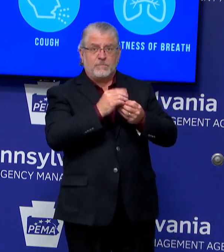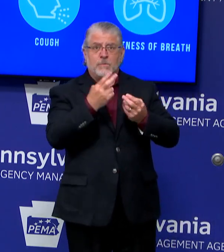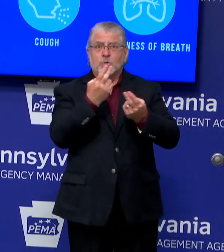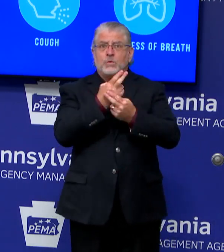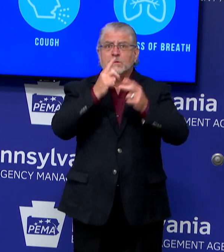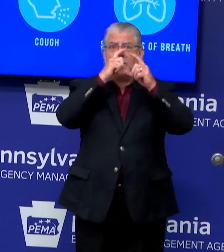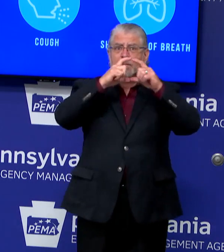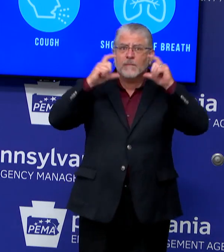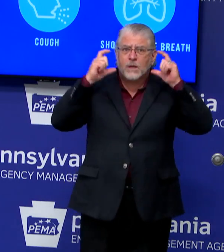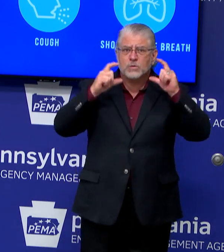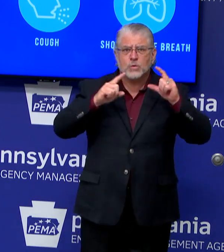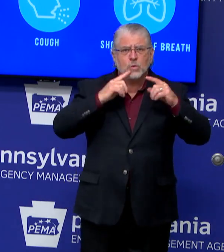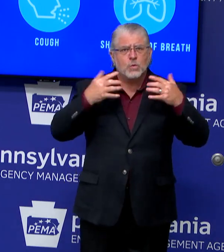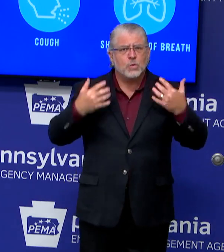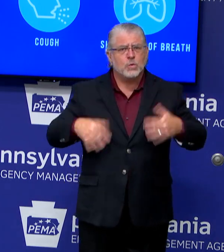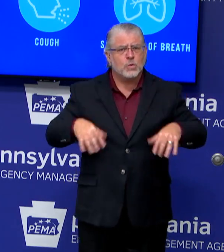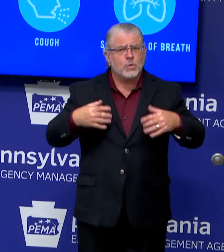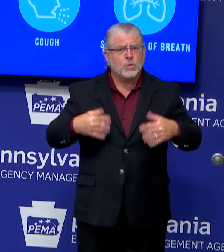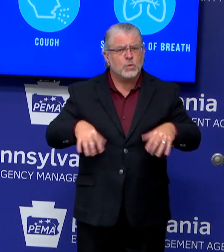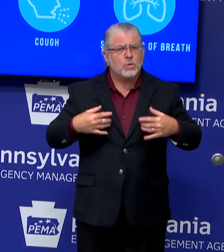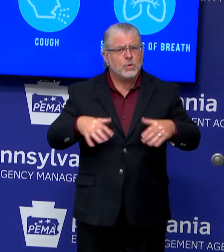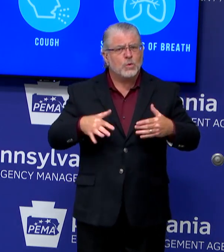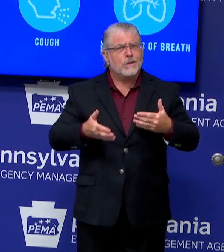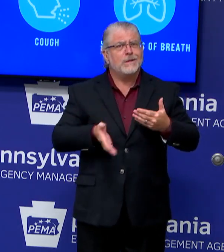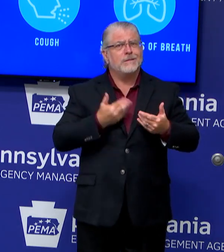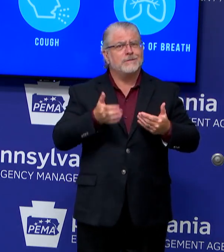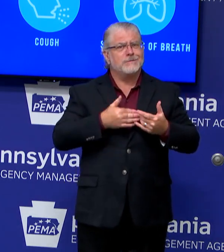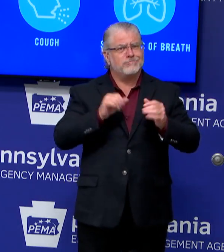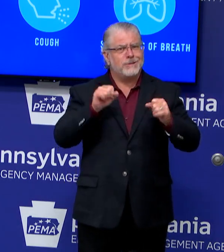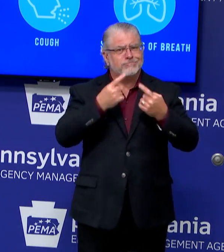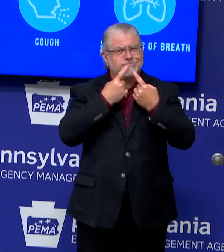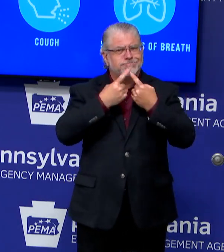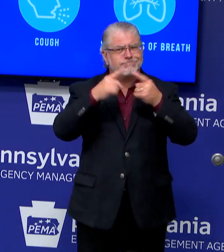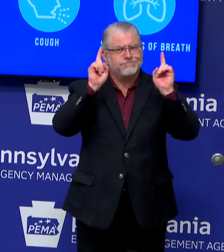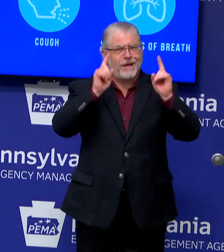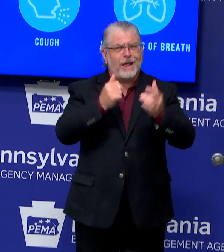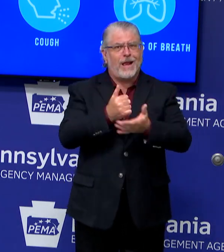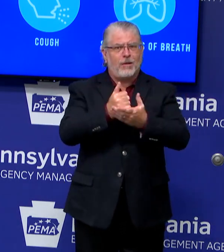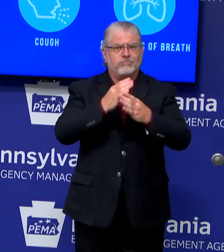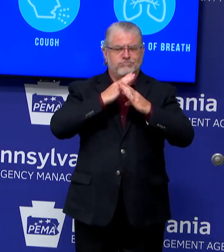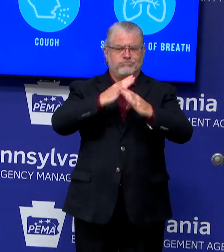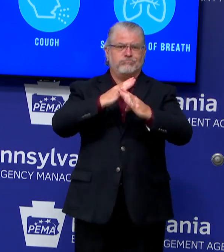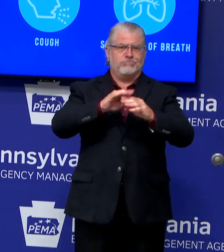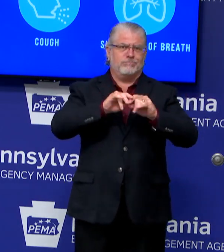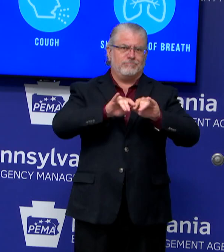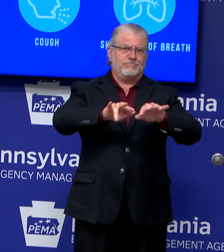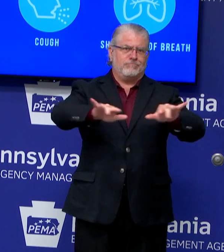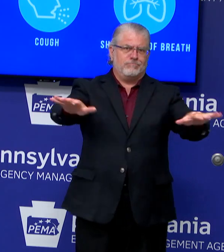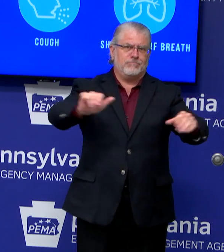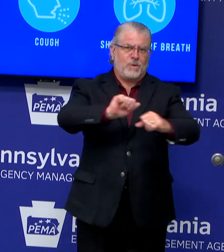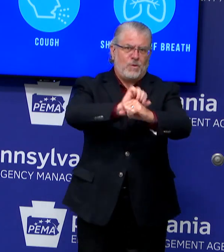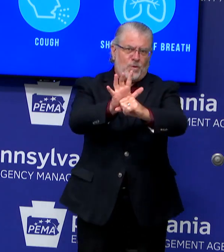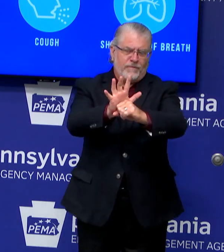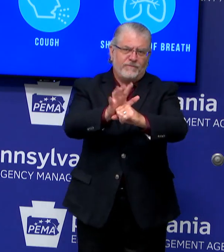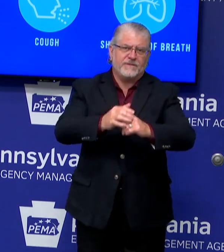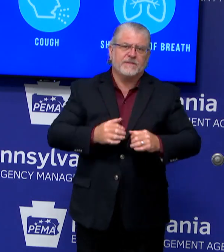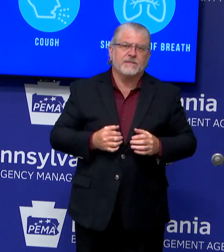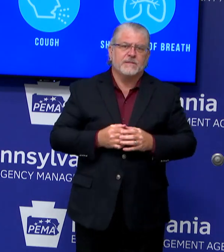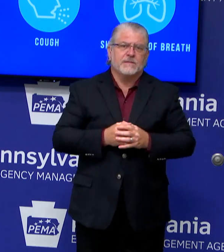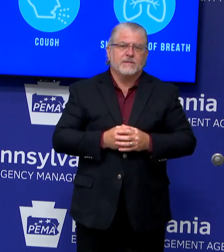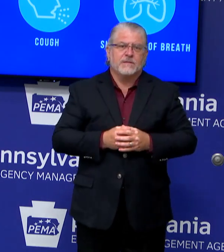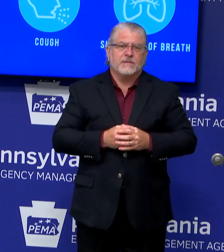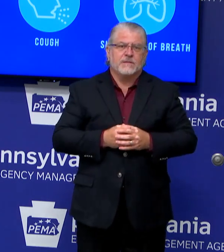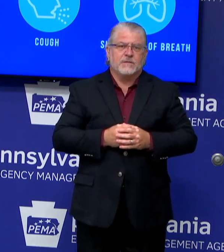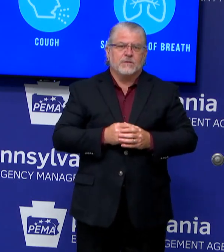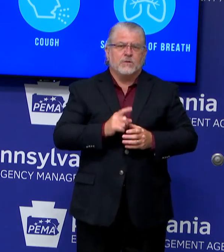easy but very effective way to help prevent the further spread COVID-19. It is really essential